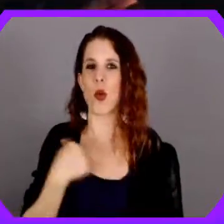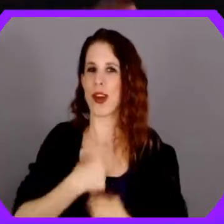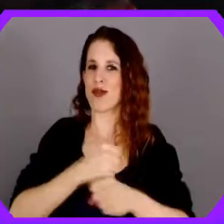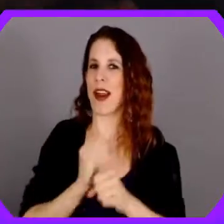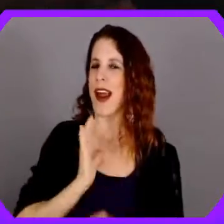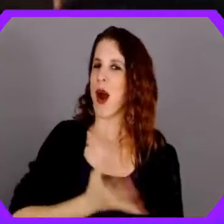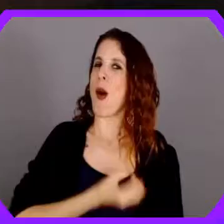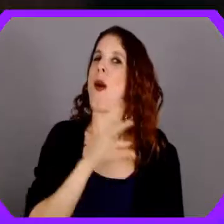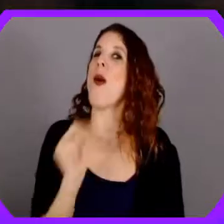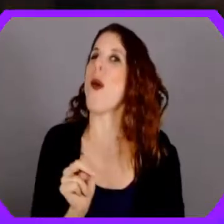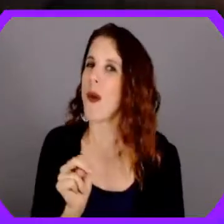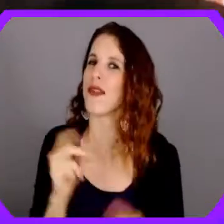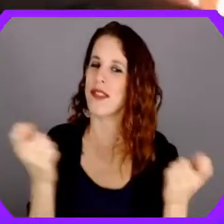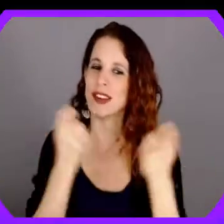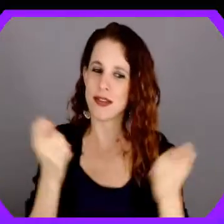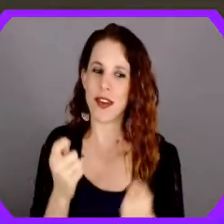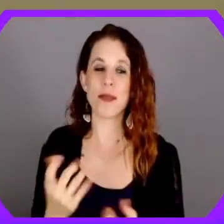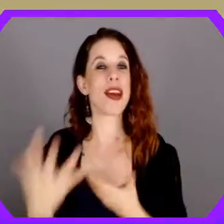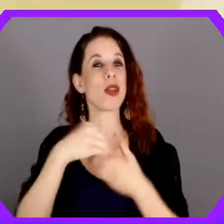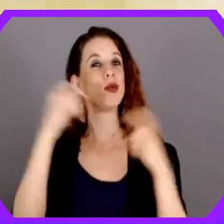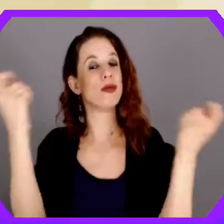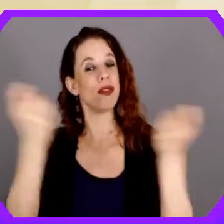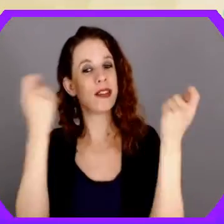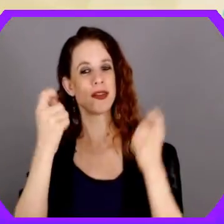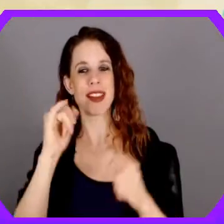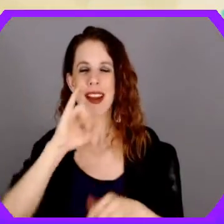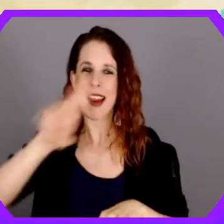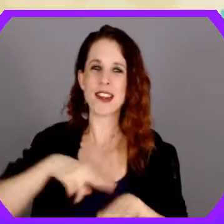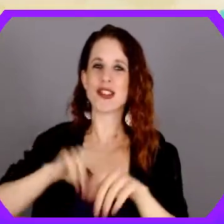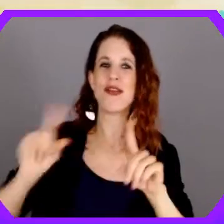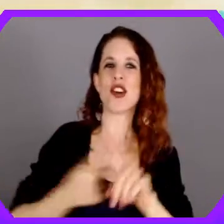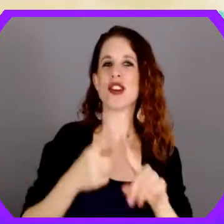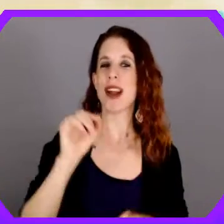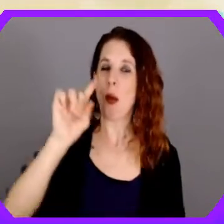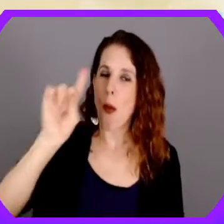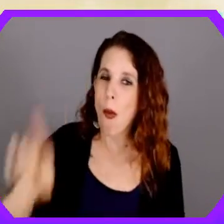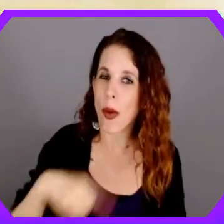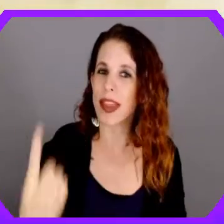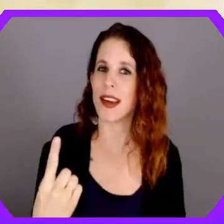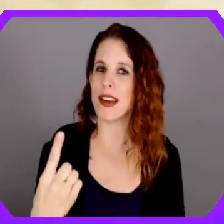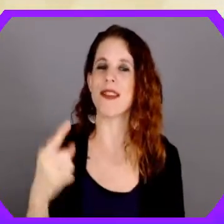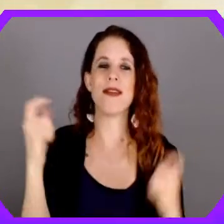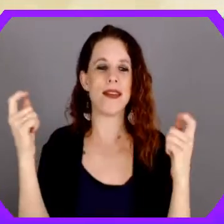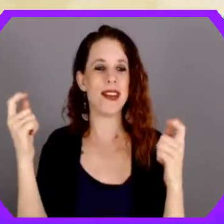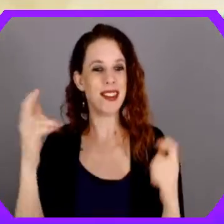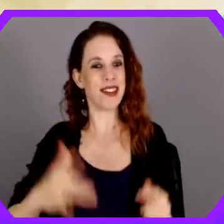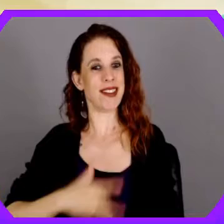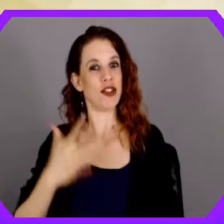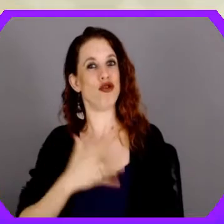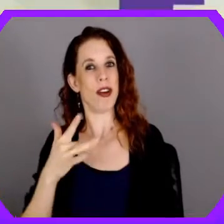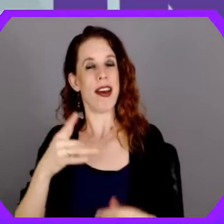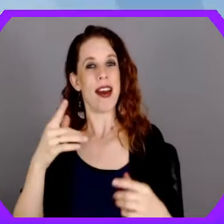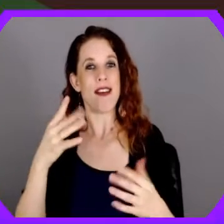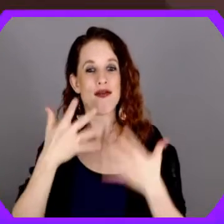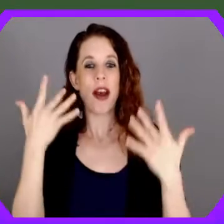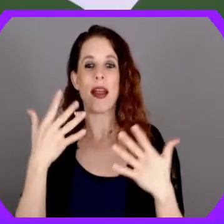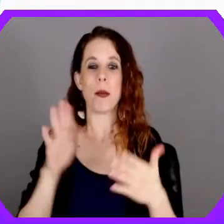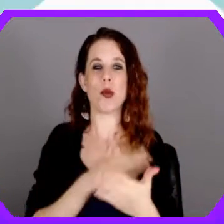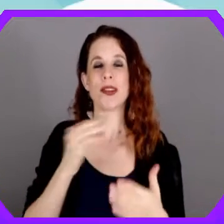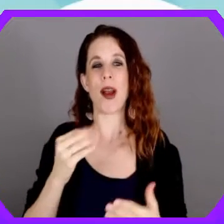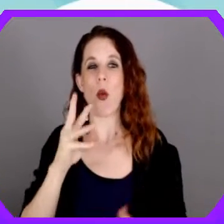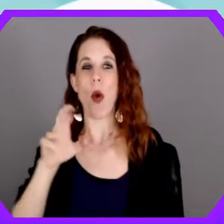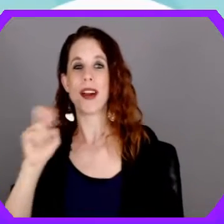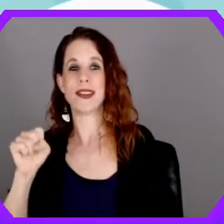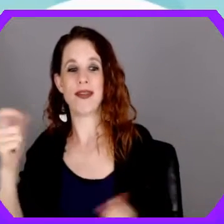we created our own festival. Inclusion Festival is the nation's first and only sensory-friendly music and